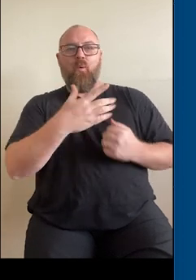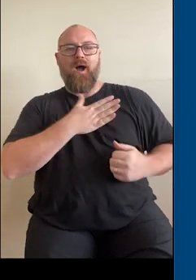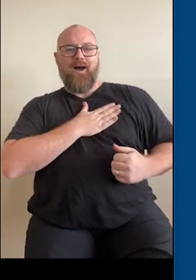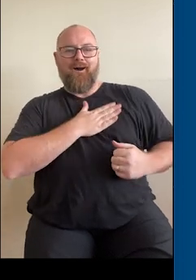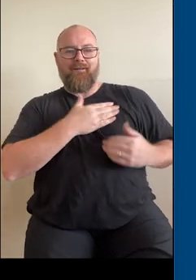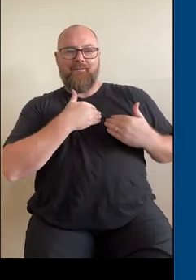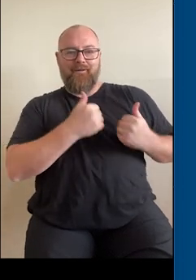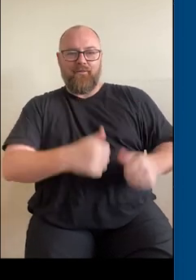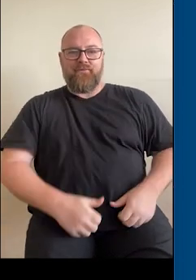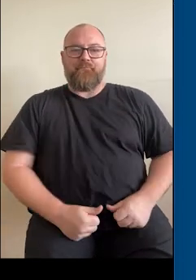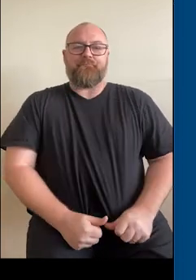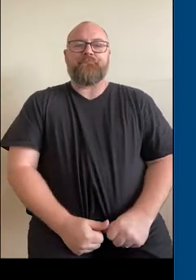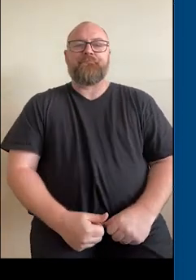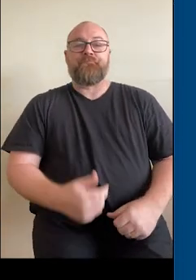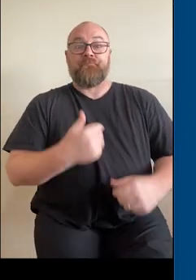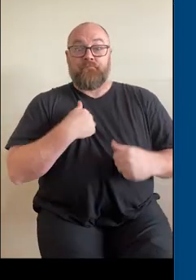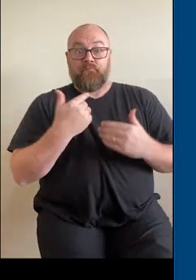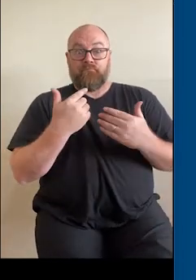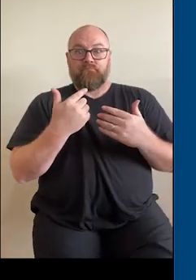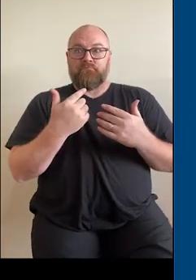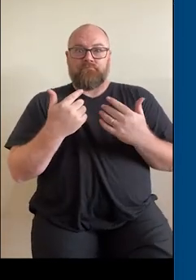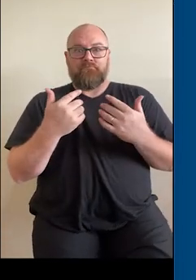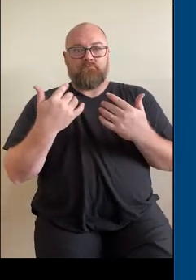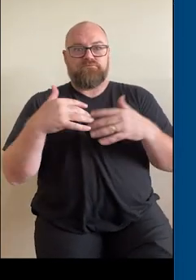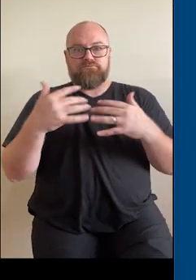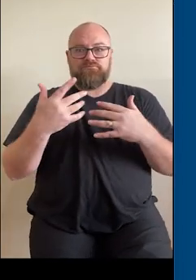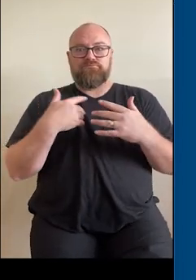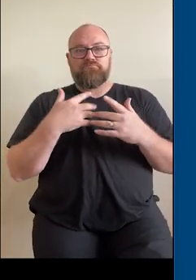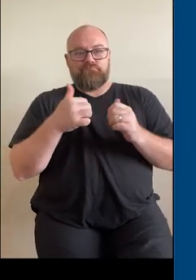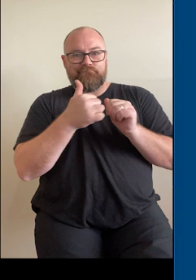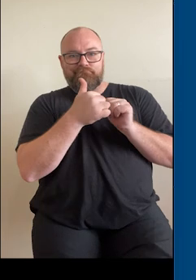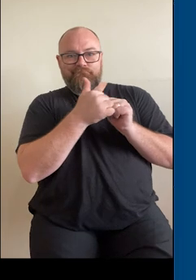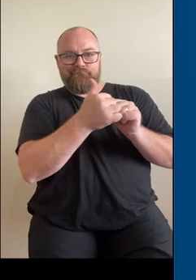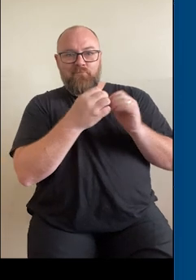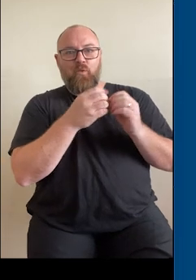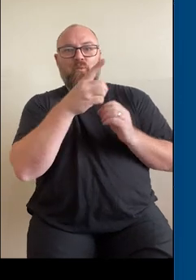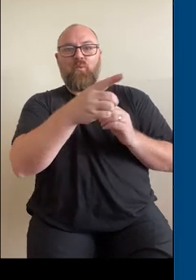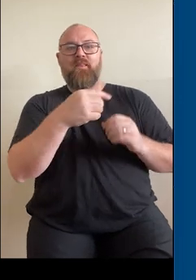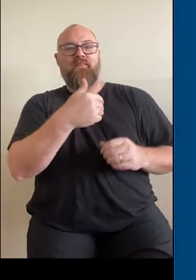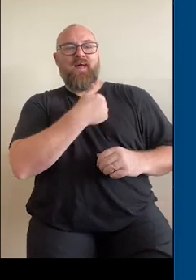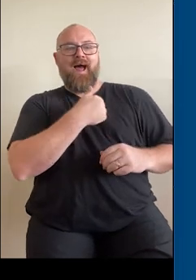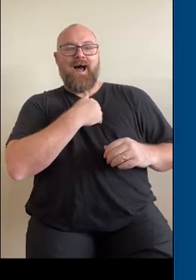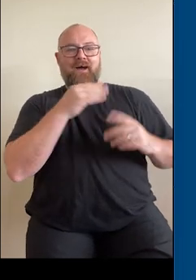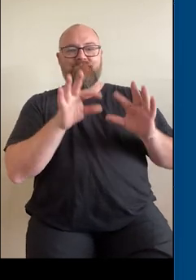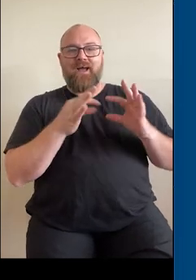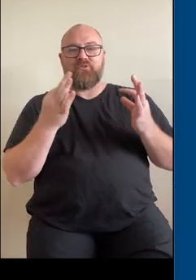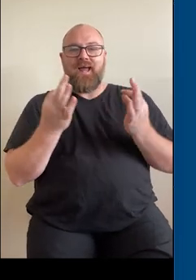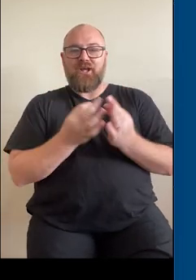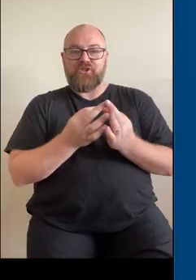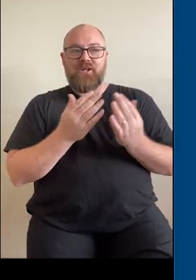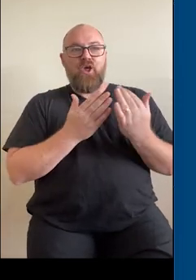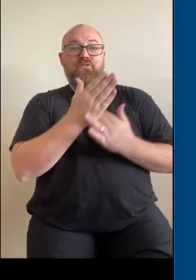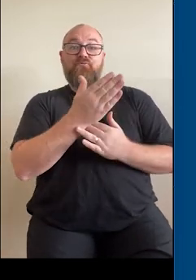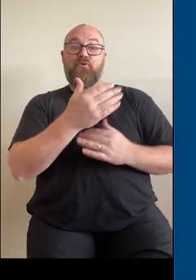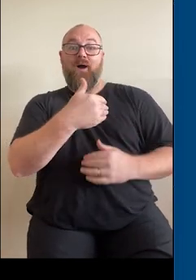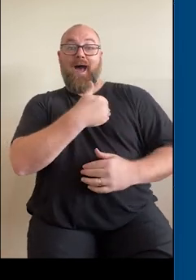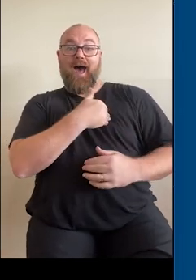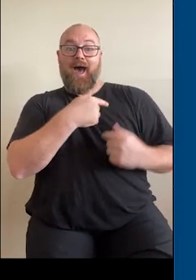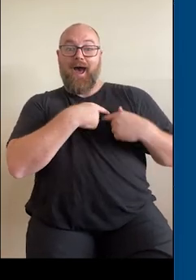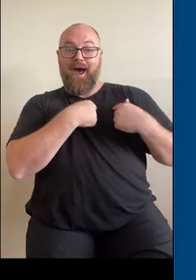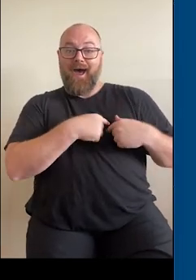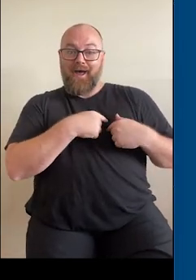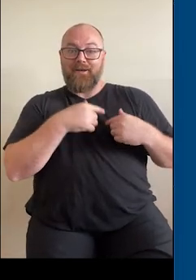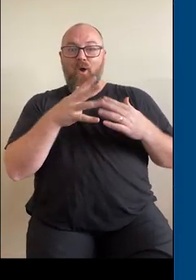So we're really pleased to be presenting this session in collaboration with the Heart Foundation during Heart Week so particularly